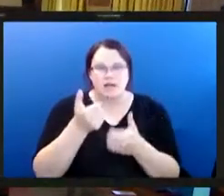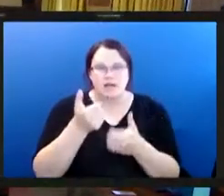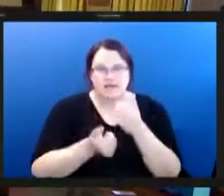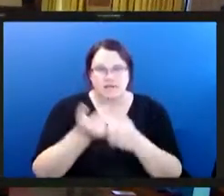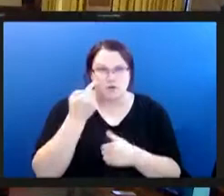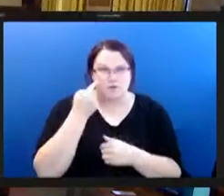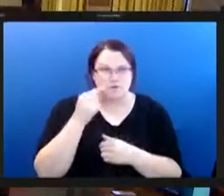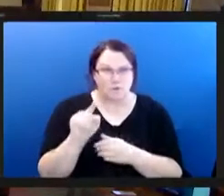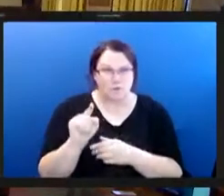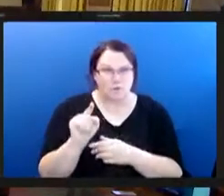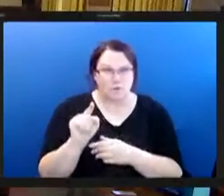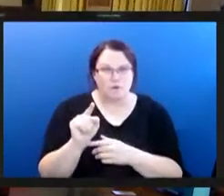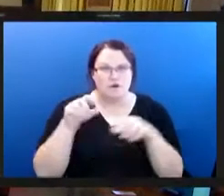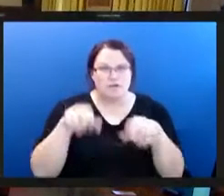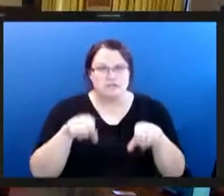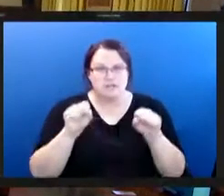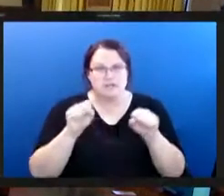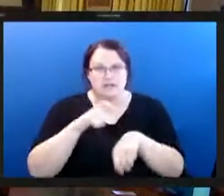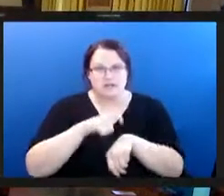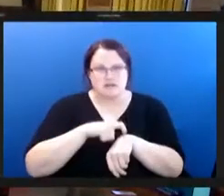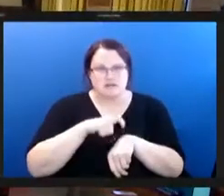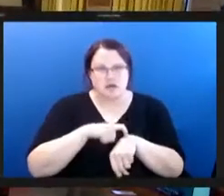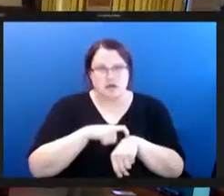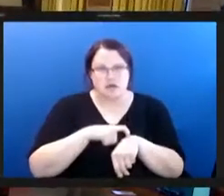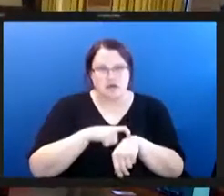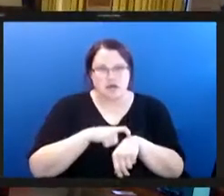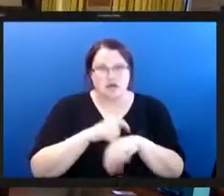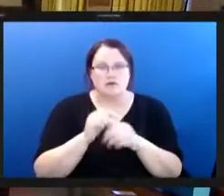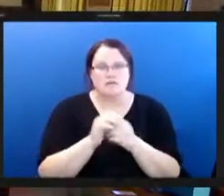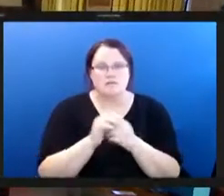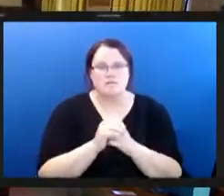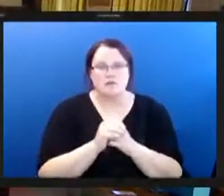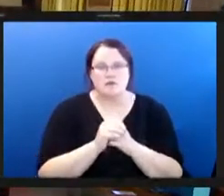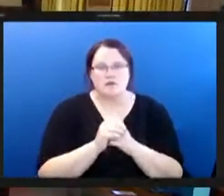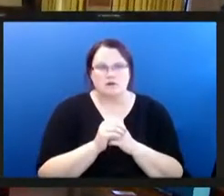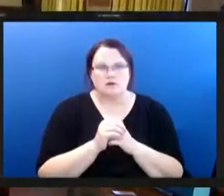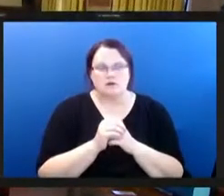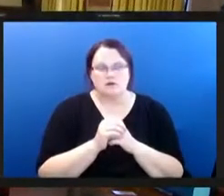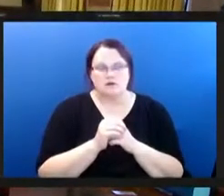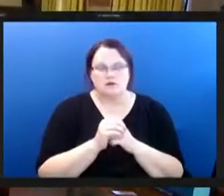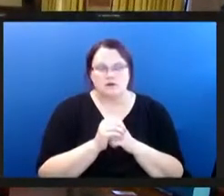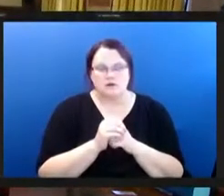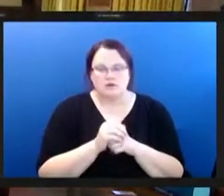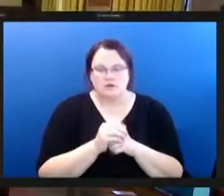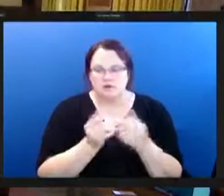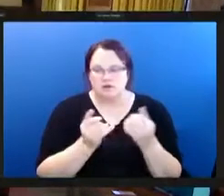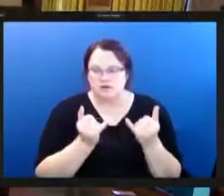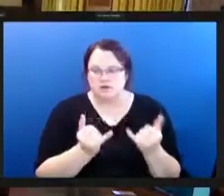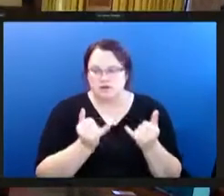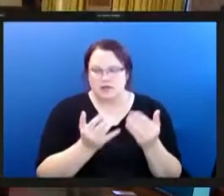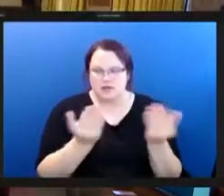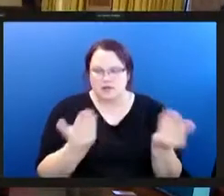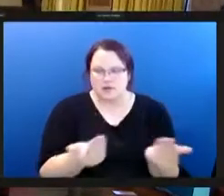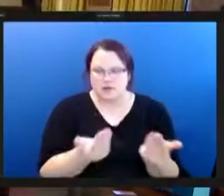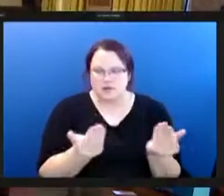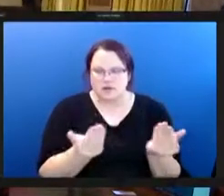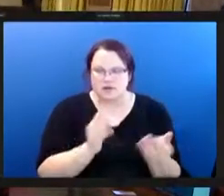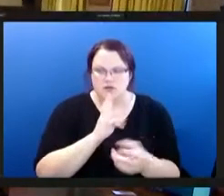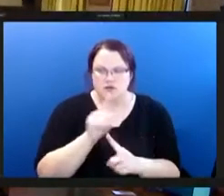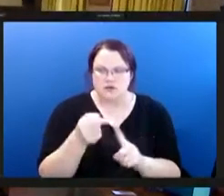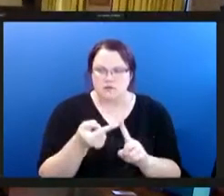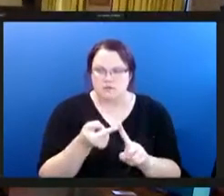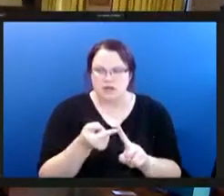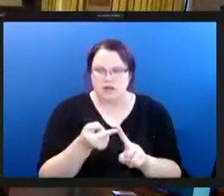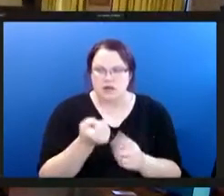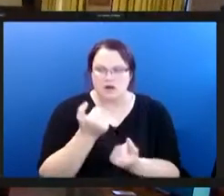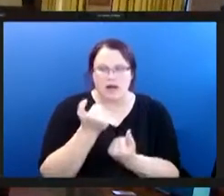taking the time was also about to testify as well so today we're here to talk about my advocacy